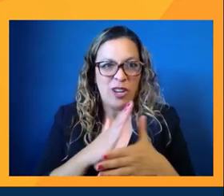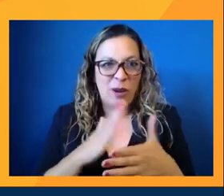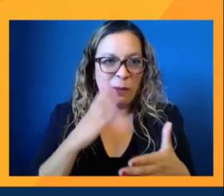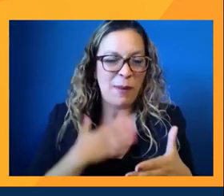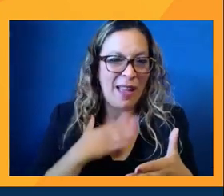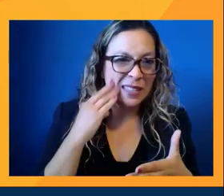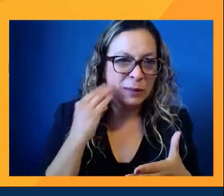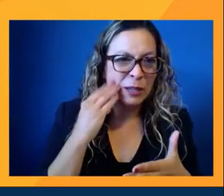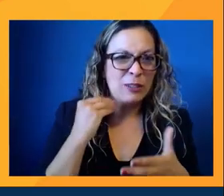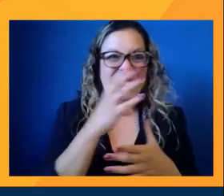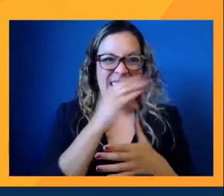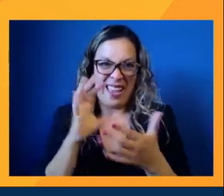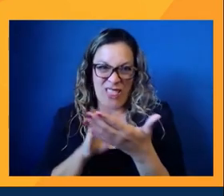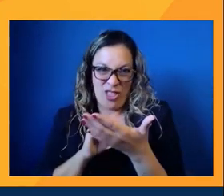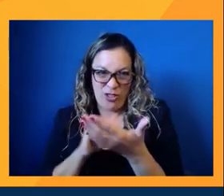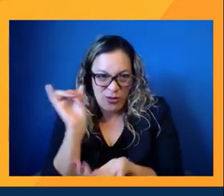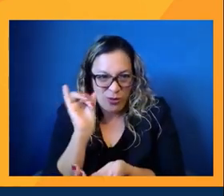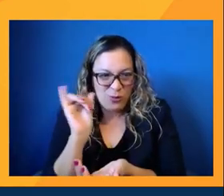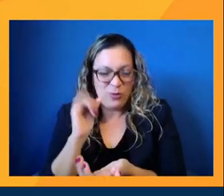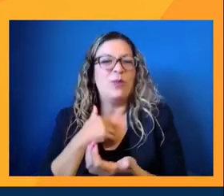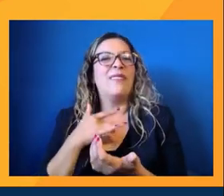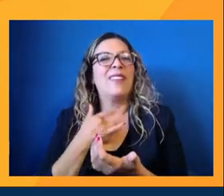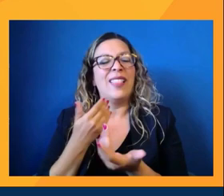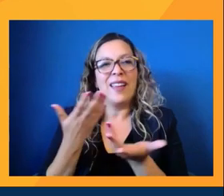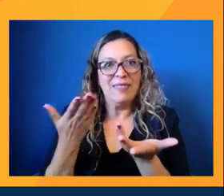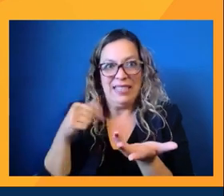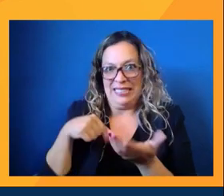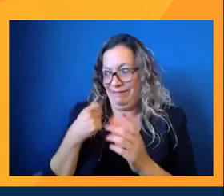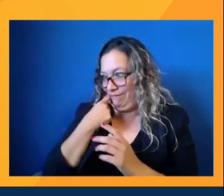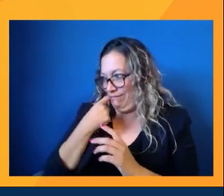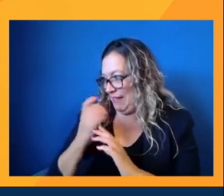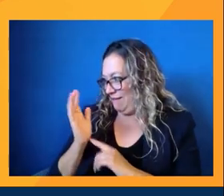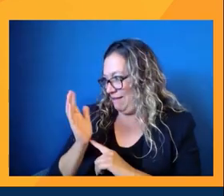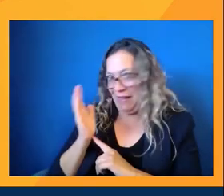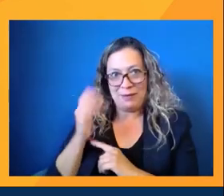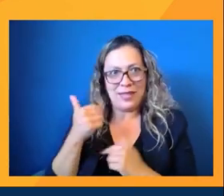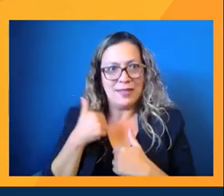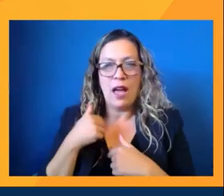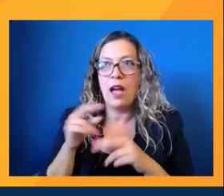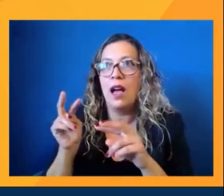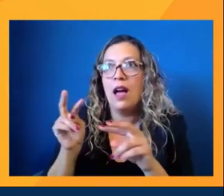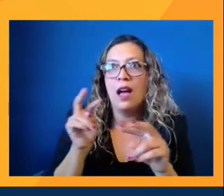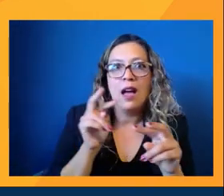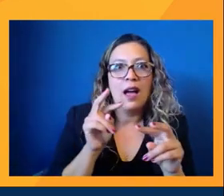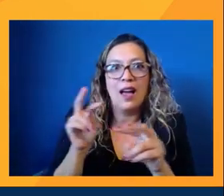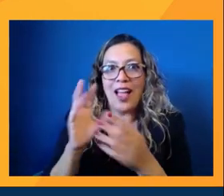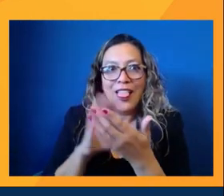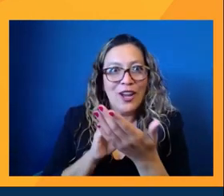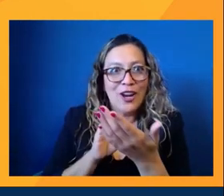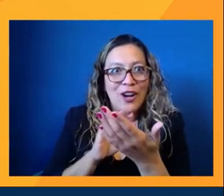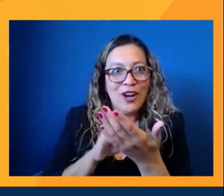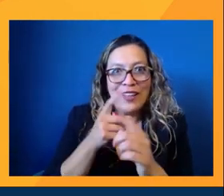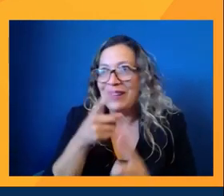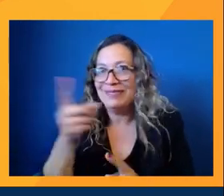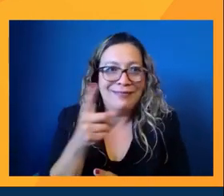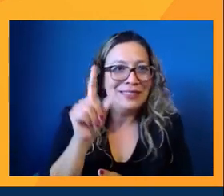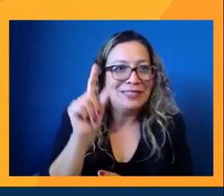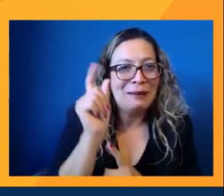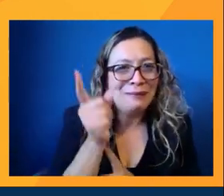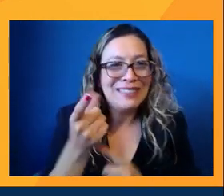I can learn so much. I mean, there's like five minutes, whatever, it's been like, for me, five, but it's been like 20 minutes. don't know how long it's been, but it's just,